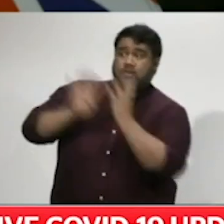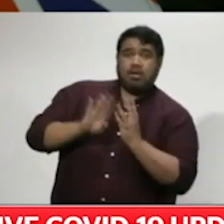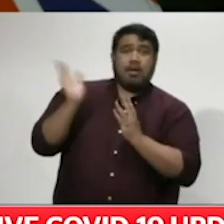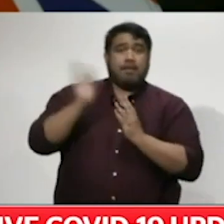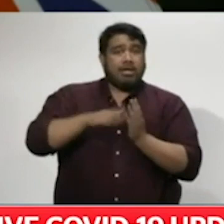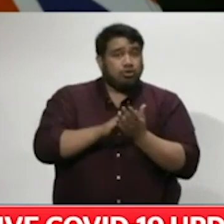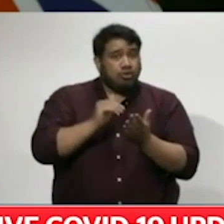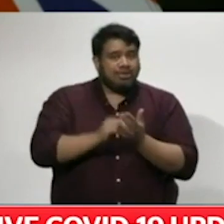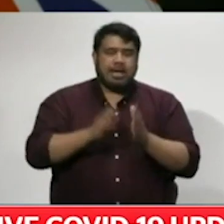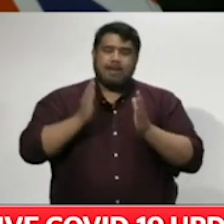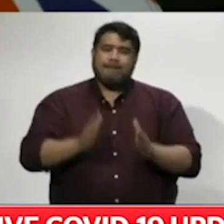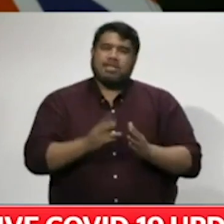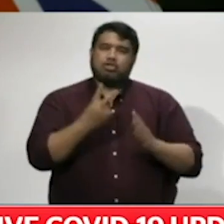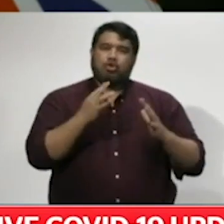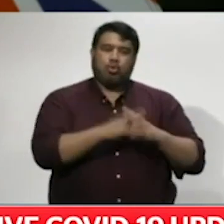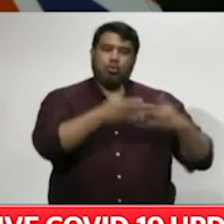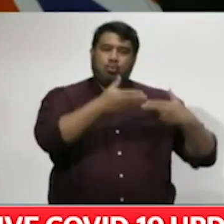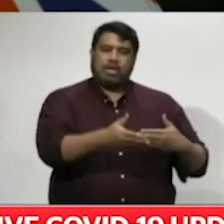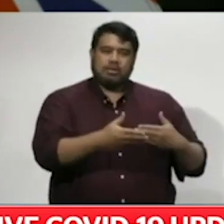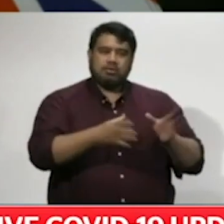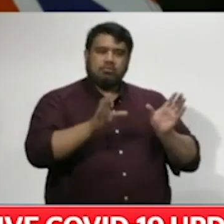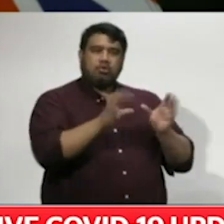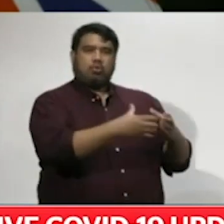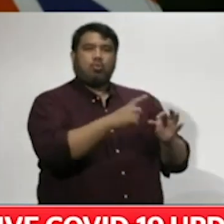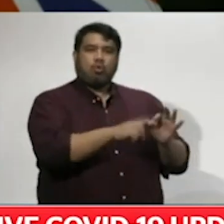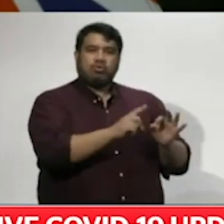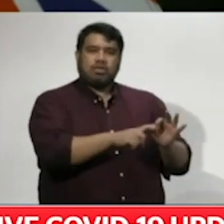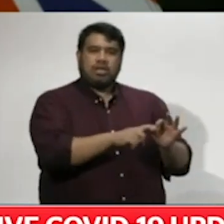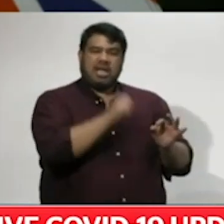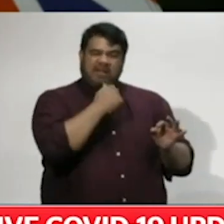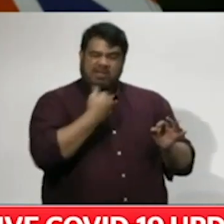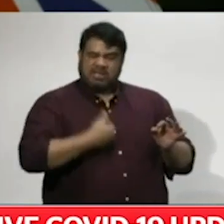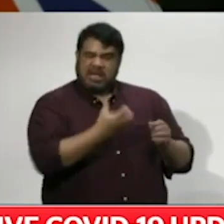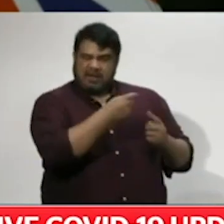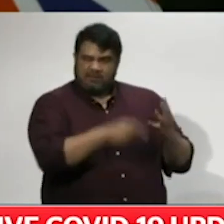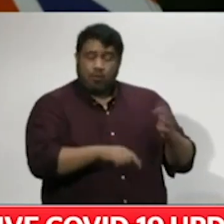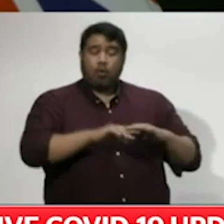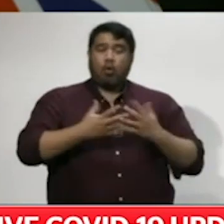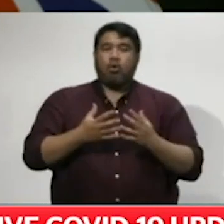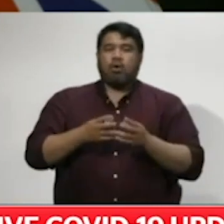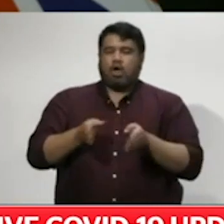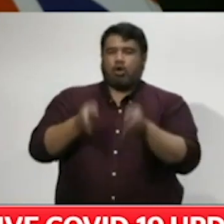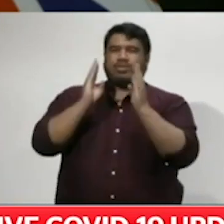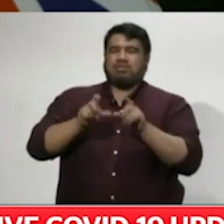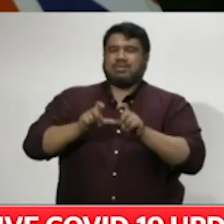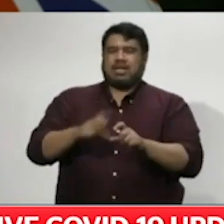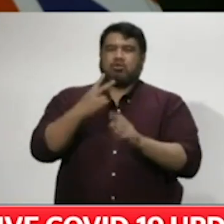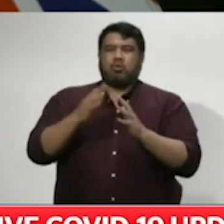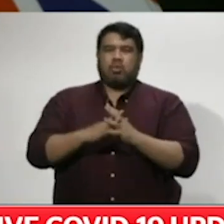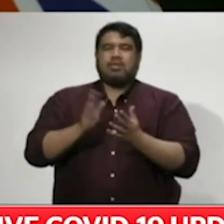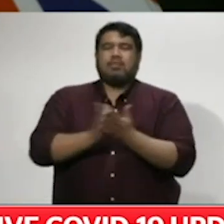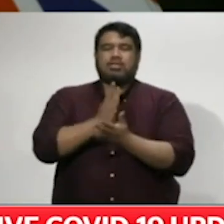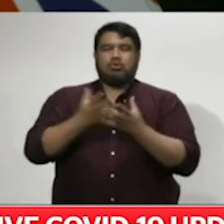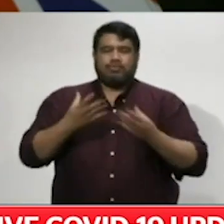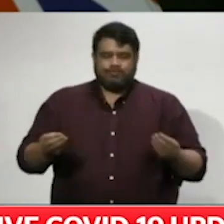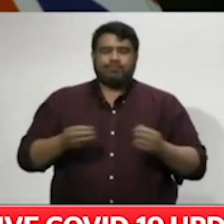or managed isolation, the former if they are symptomatic. To date, since 28th of March, around